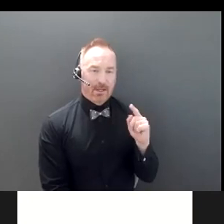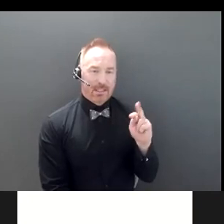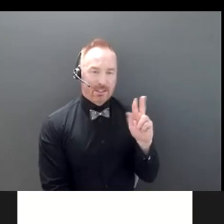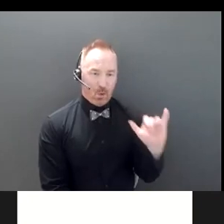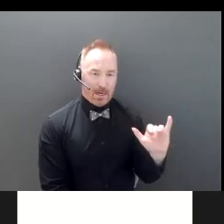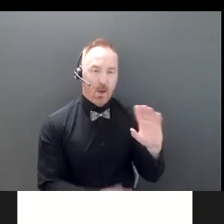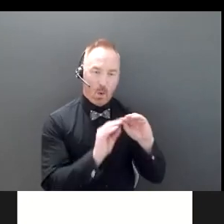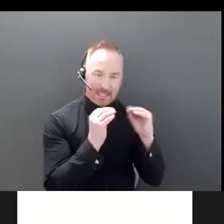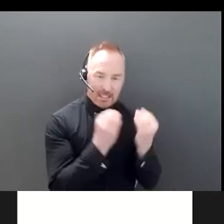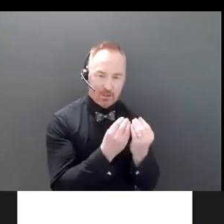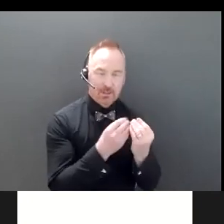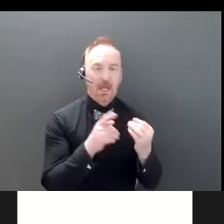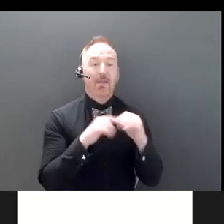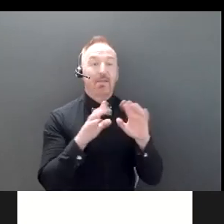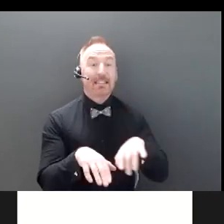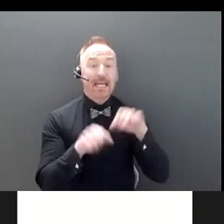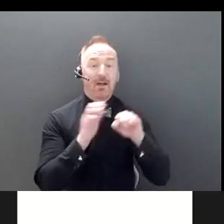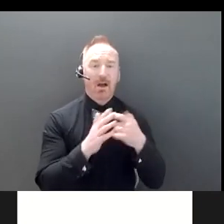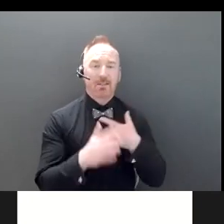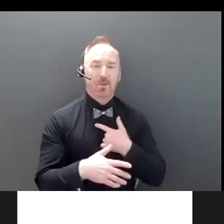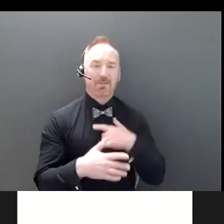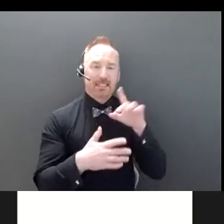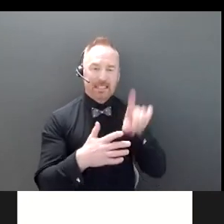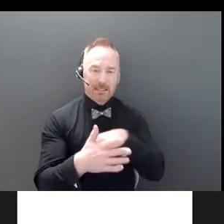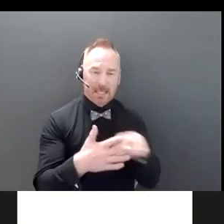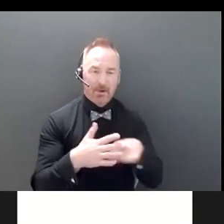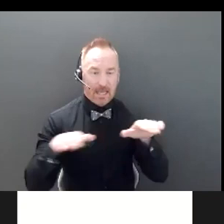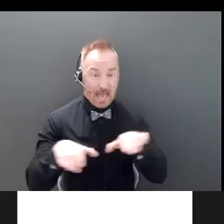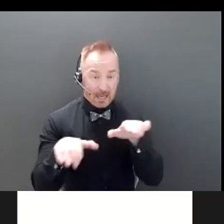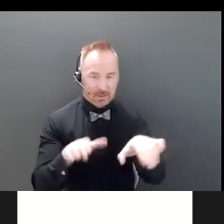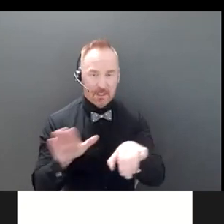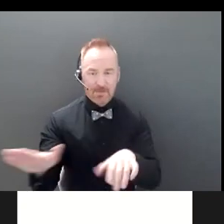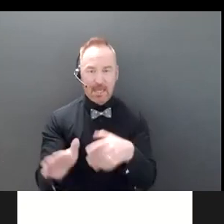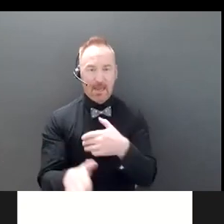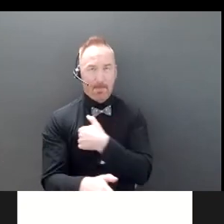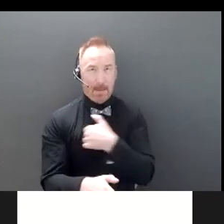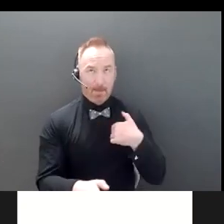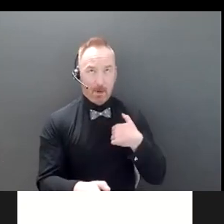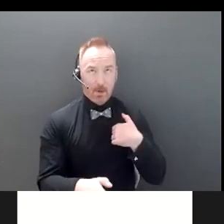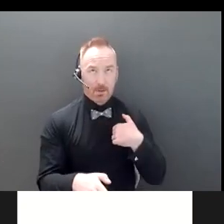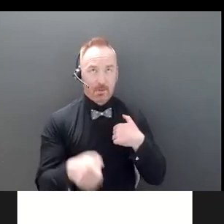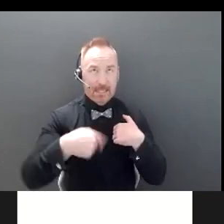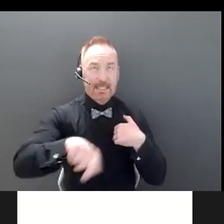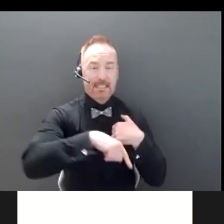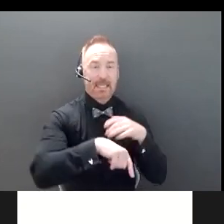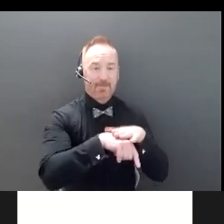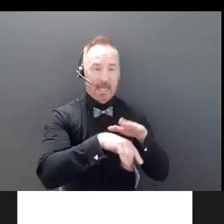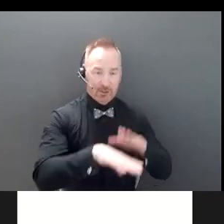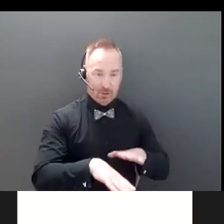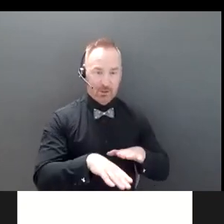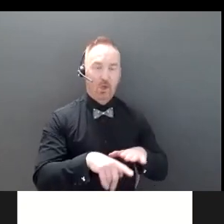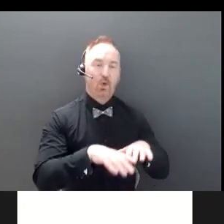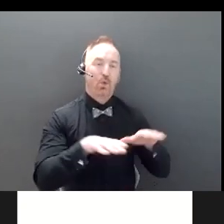disciplinary action against their member, member, uh, advisors, um, who were acting as power of attorney